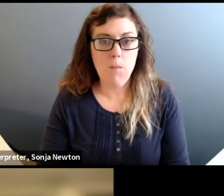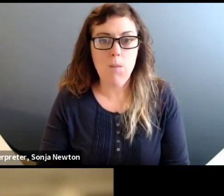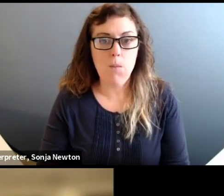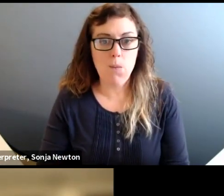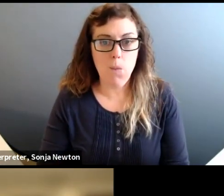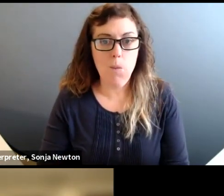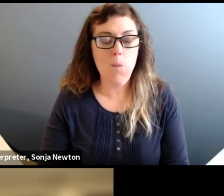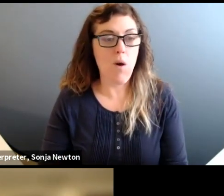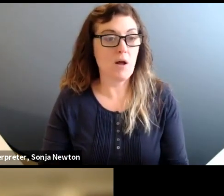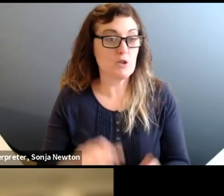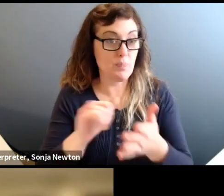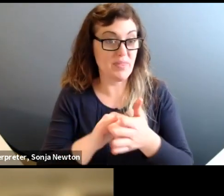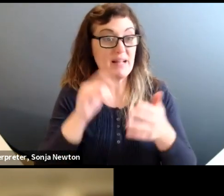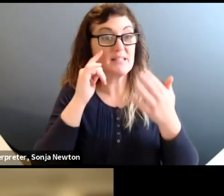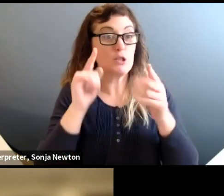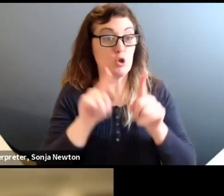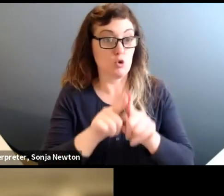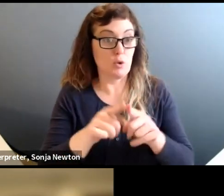everyone.